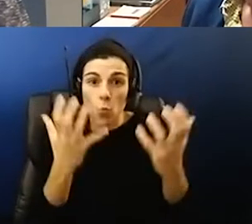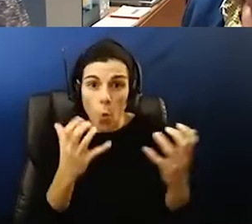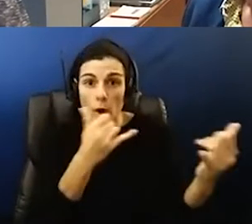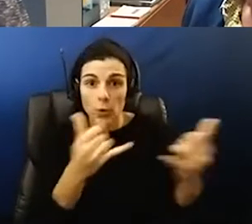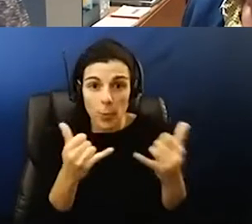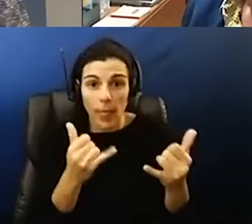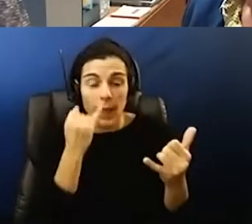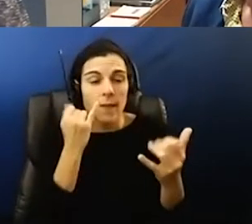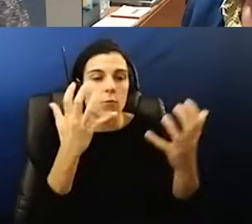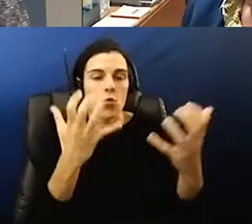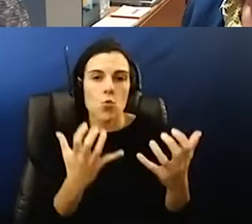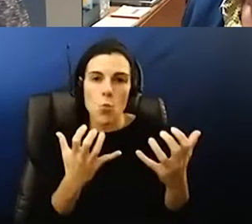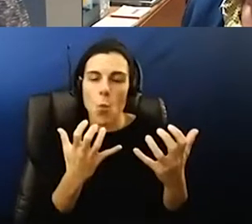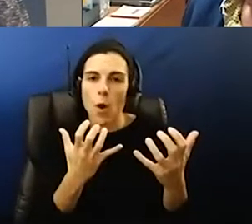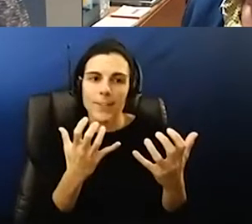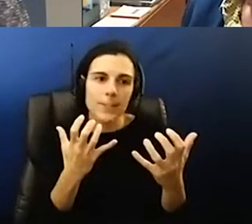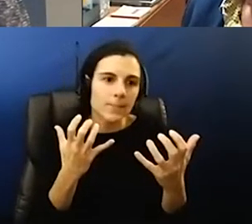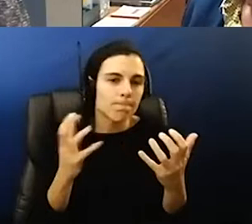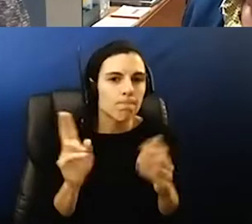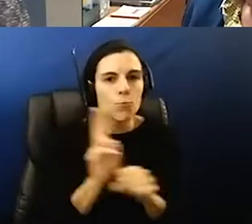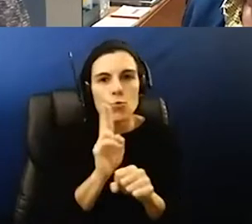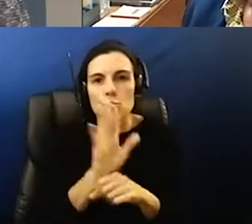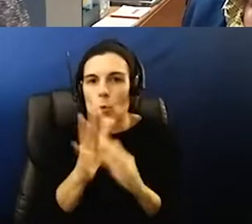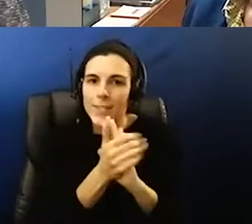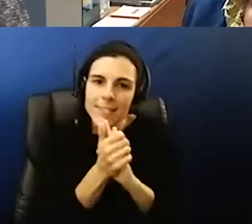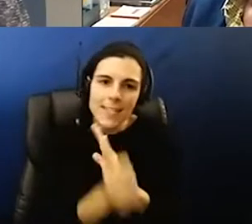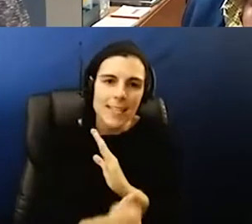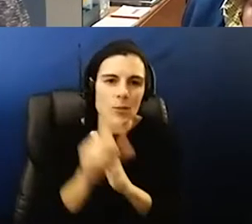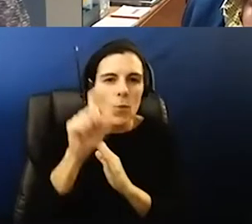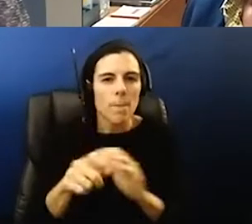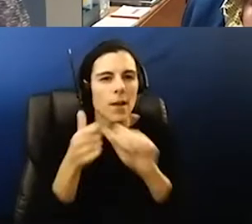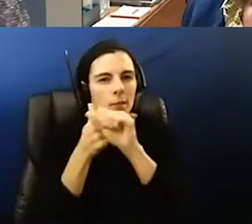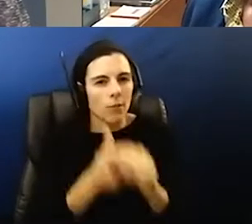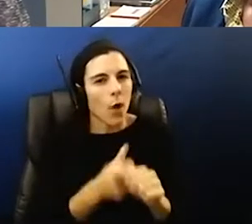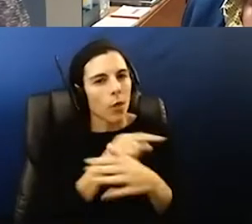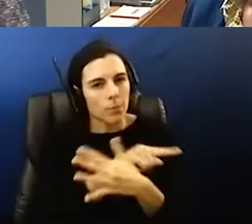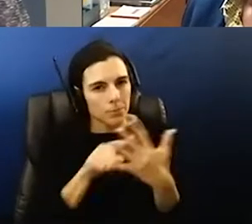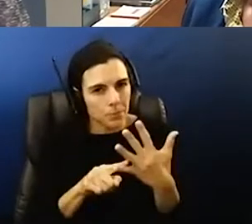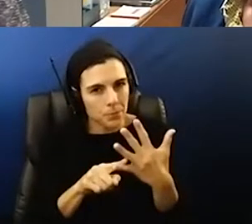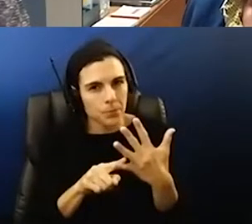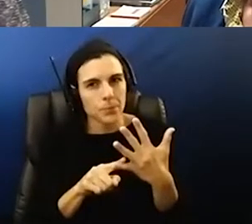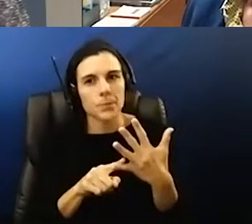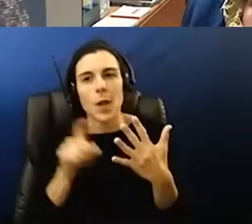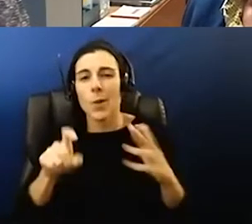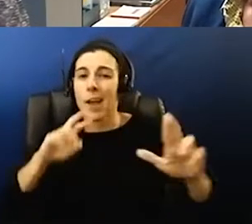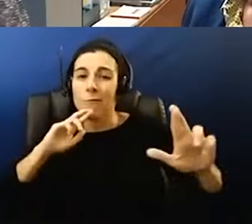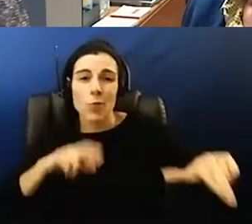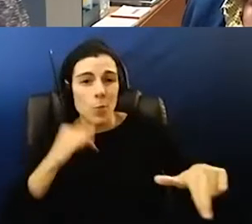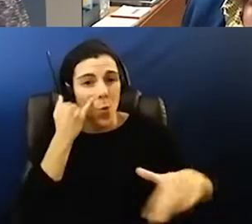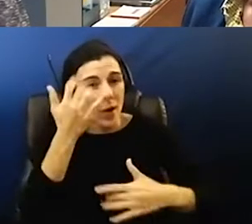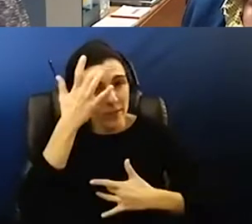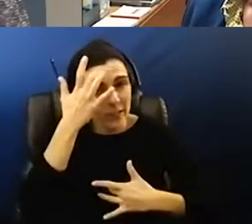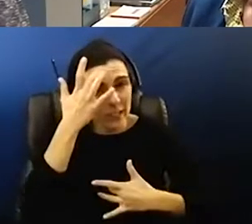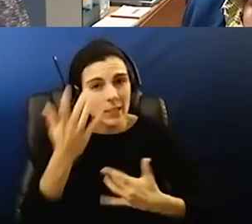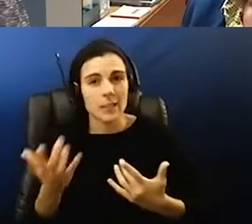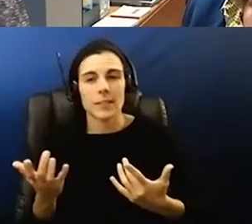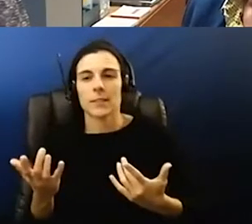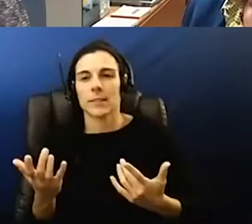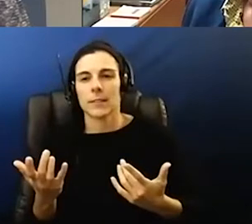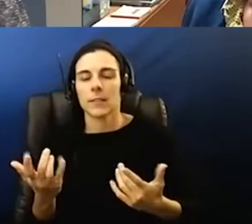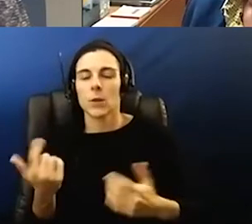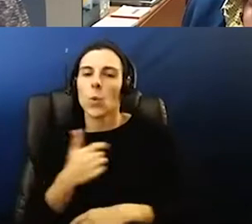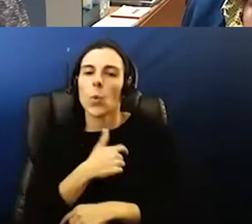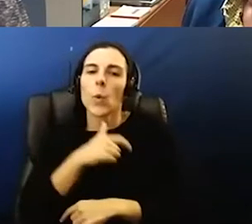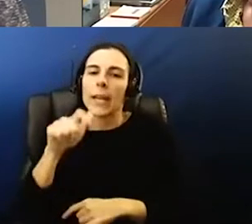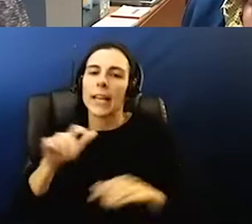want to use our skills then we're going to have to follow those protocols and we're going to have to report it when we're sick you know that we need